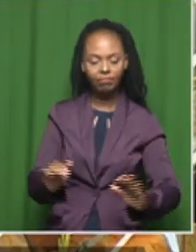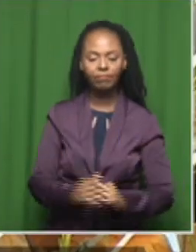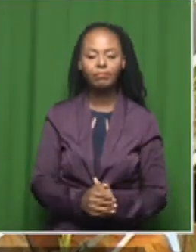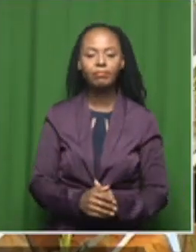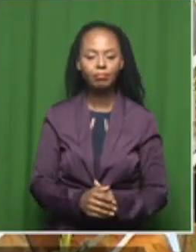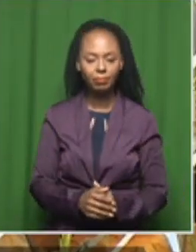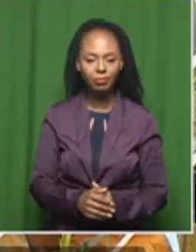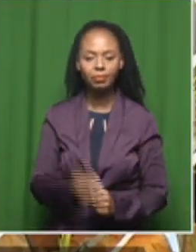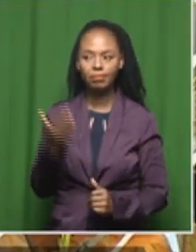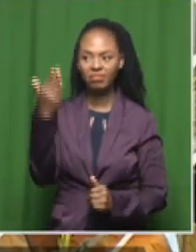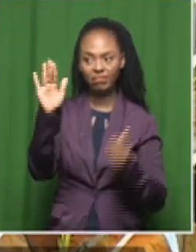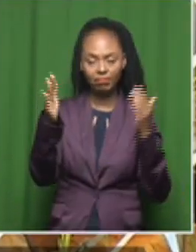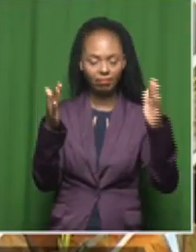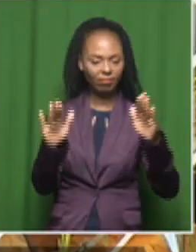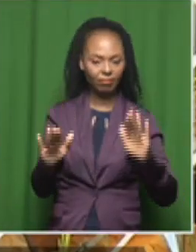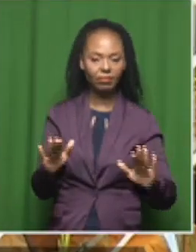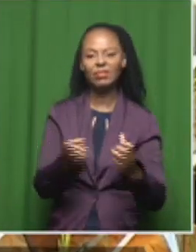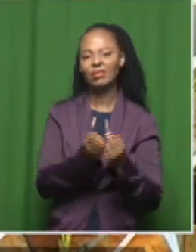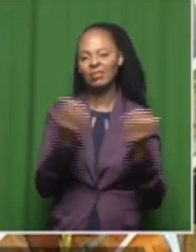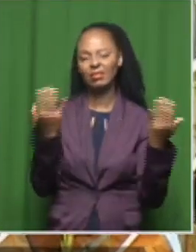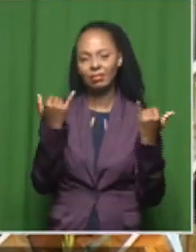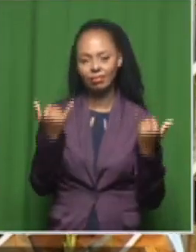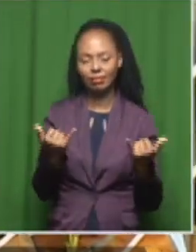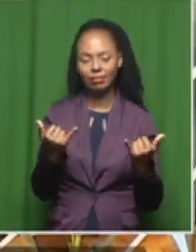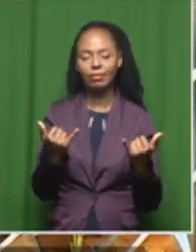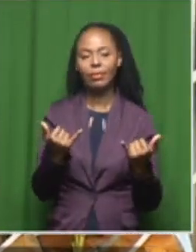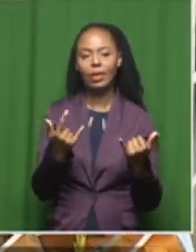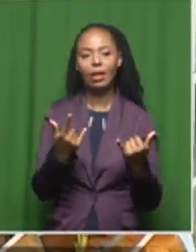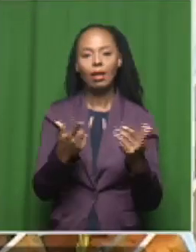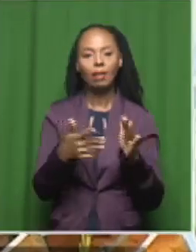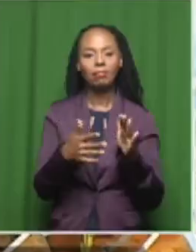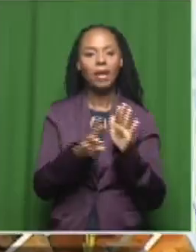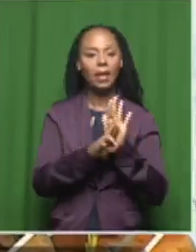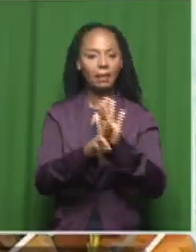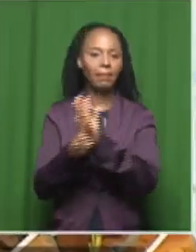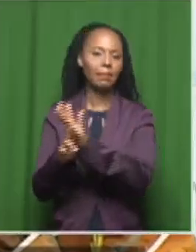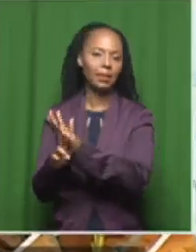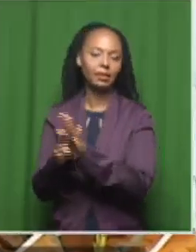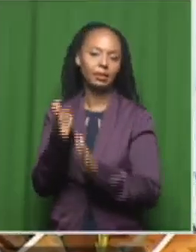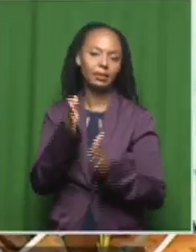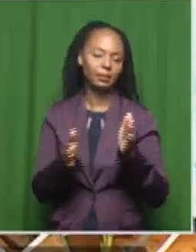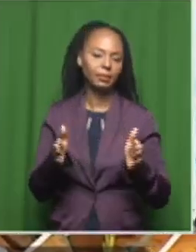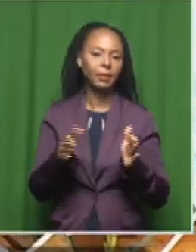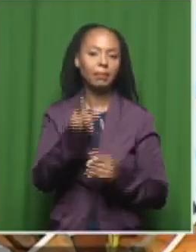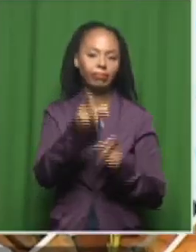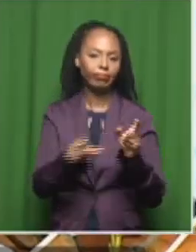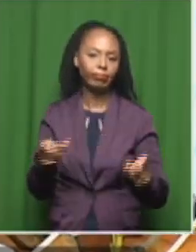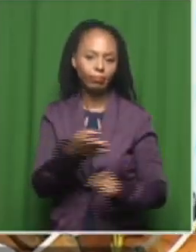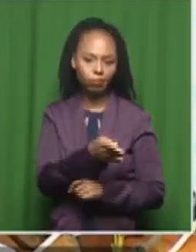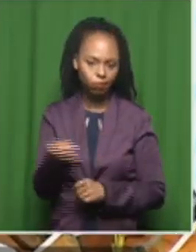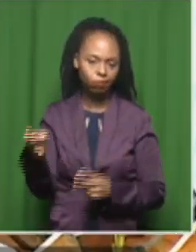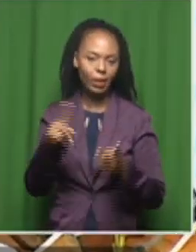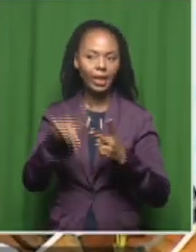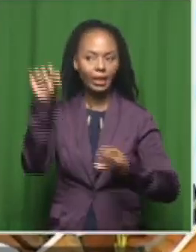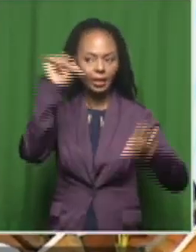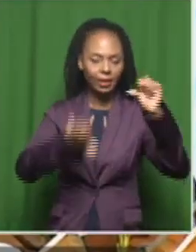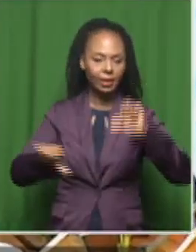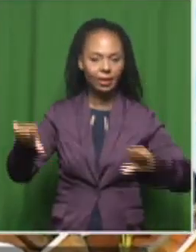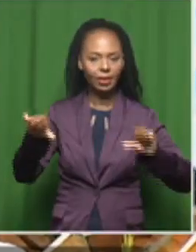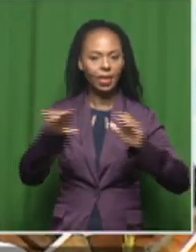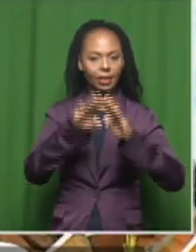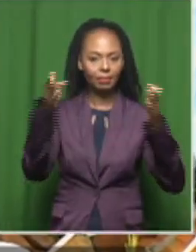walkthrough and you see many of the embassies. They are also here. Their science desks are